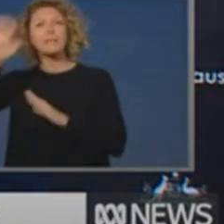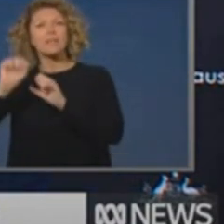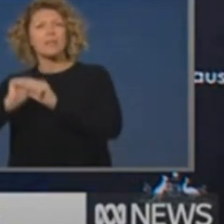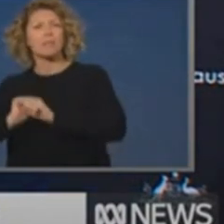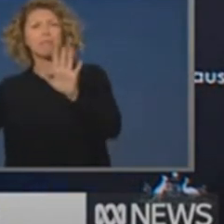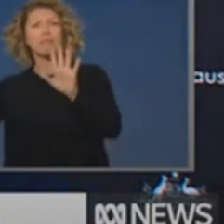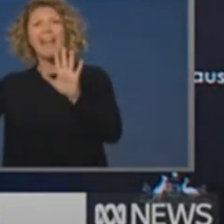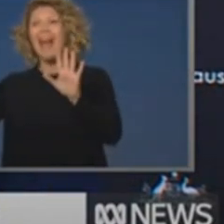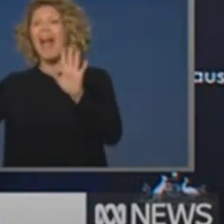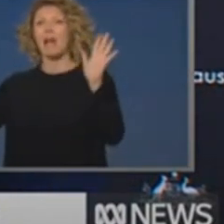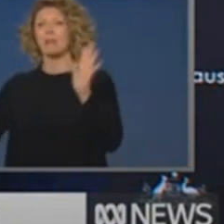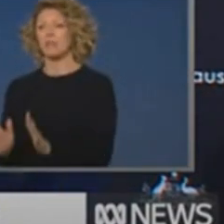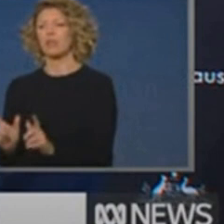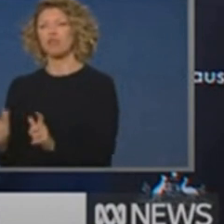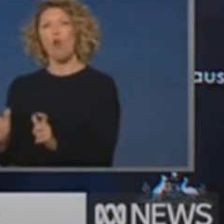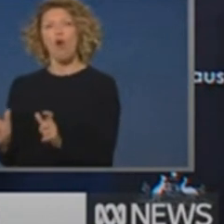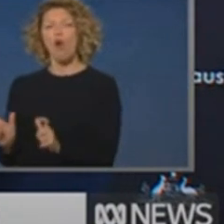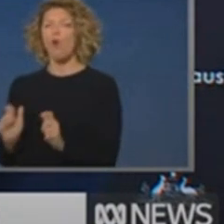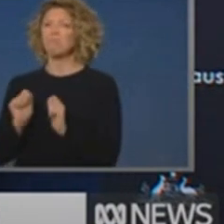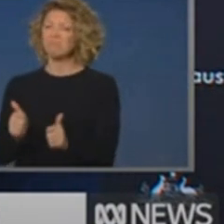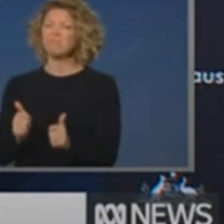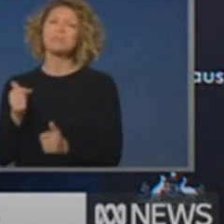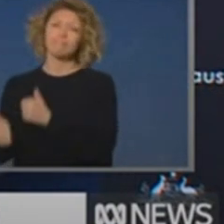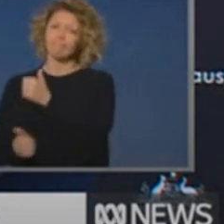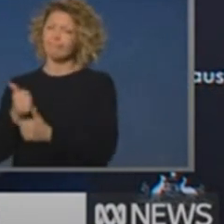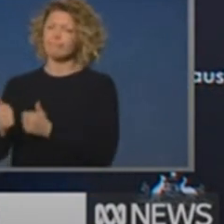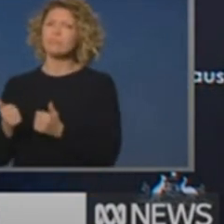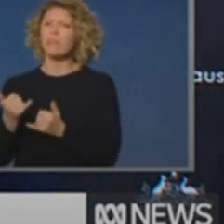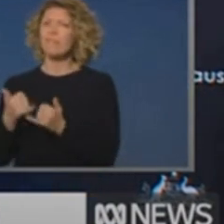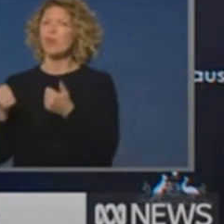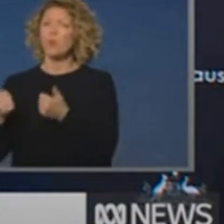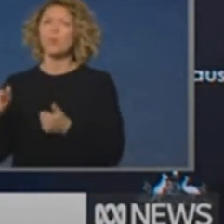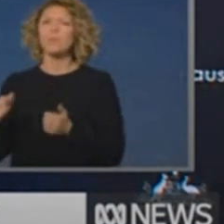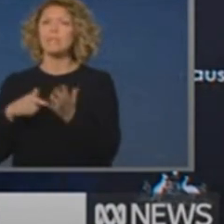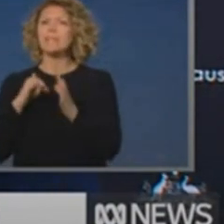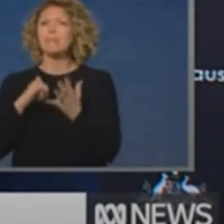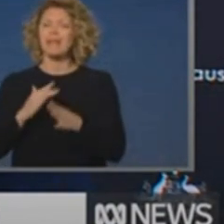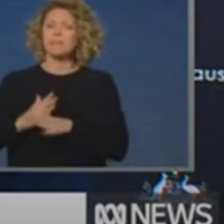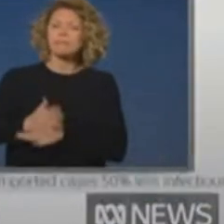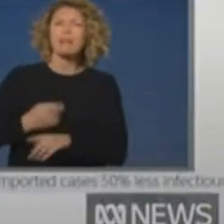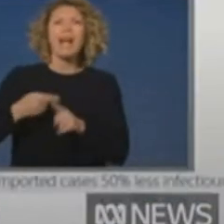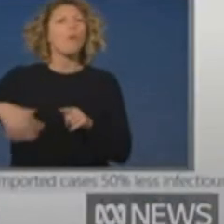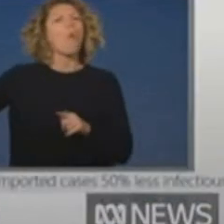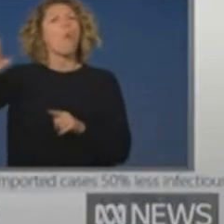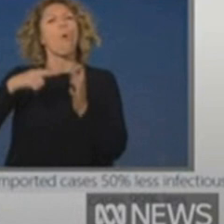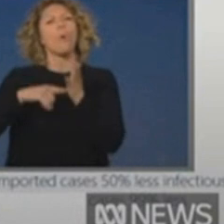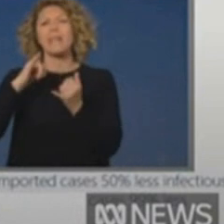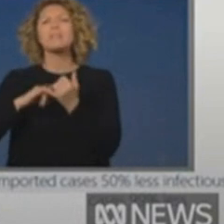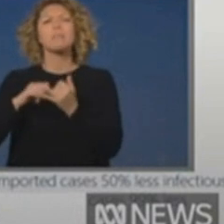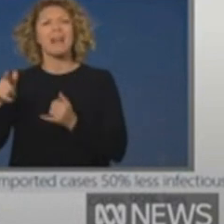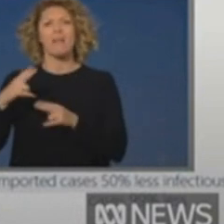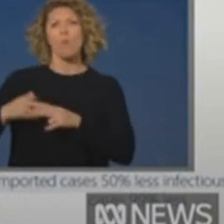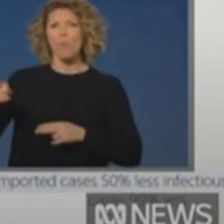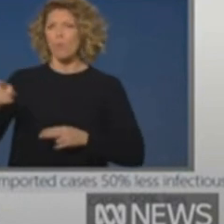we do continue to congratulate the Tasmanian Public Health Unit and all of the people of North West Tasmania for